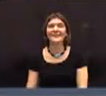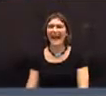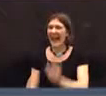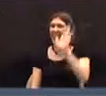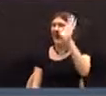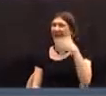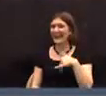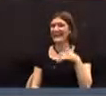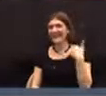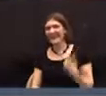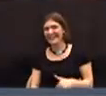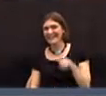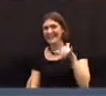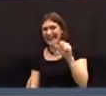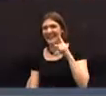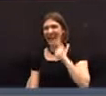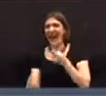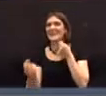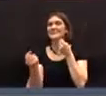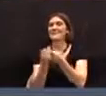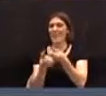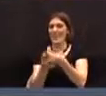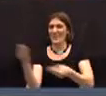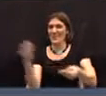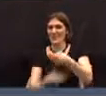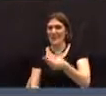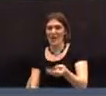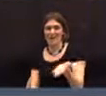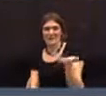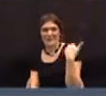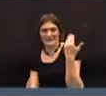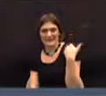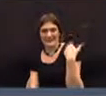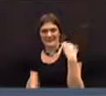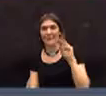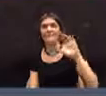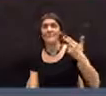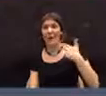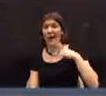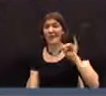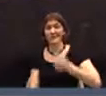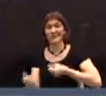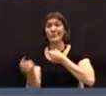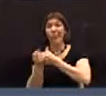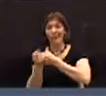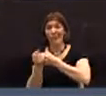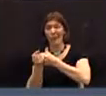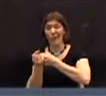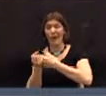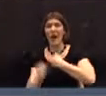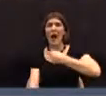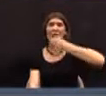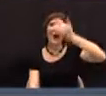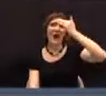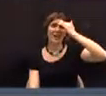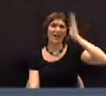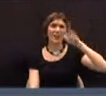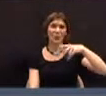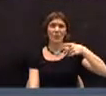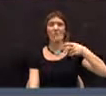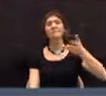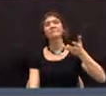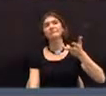Yes, it is. Uh, I, I supported the budget that was, uh, proposed, uh, in March, um, with the understanding, uh,